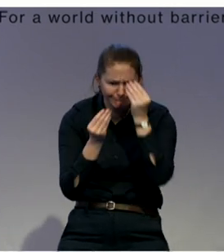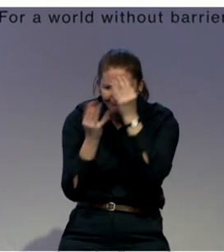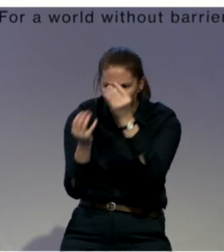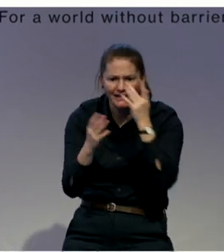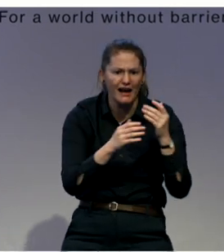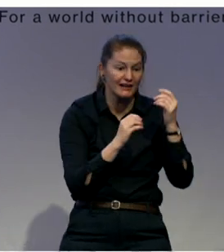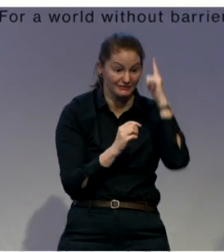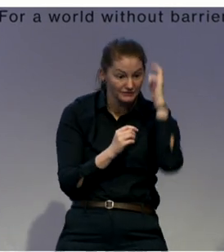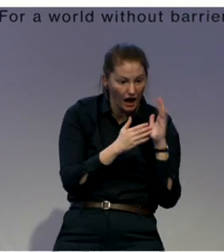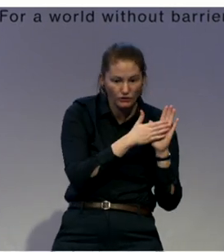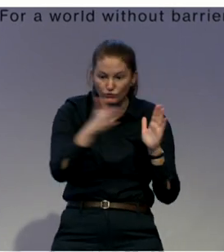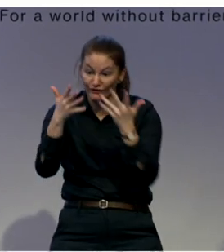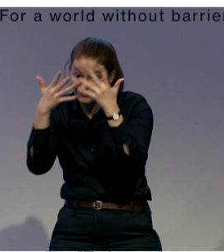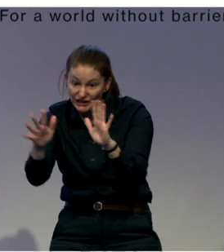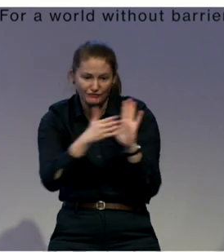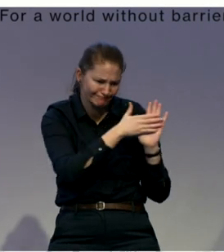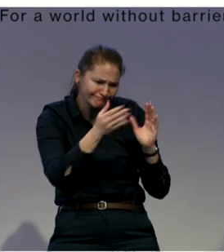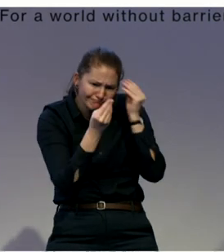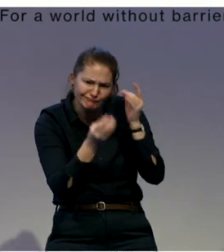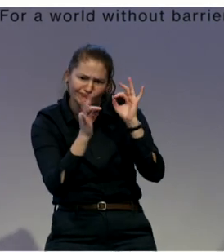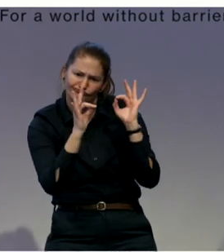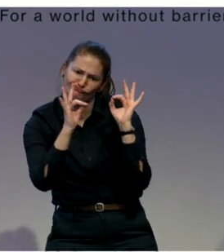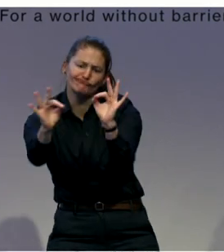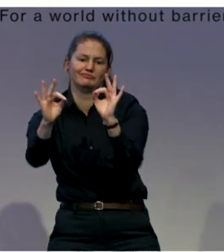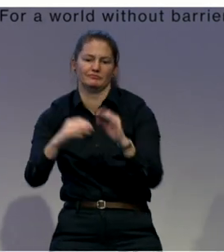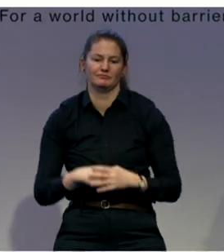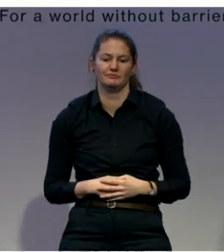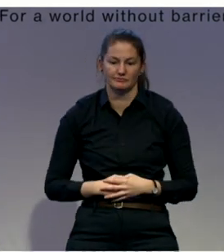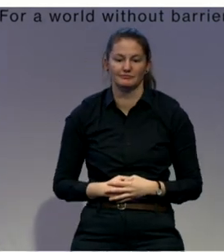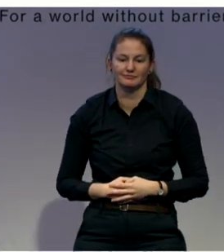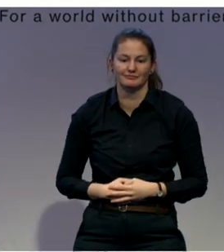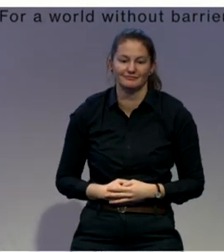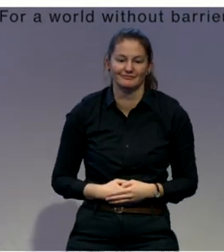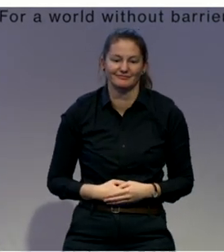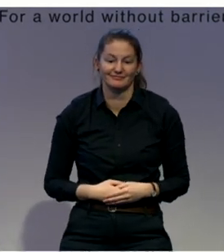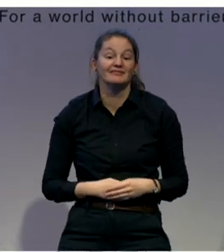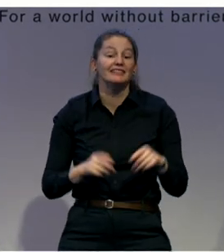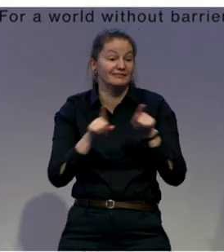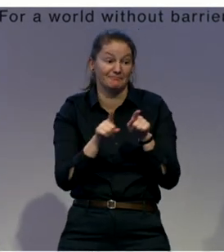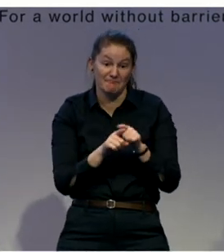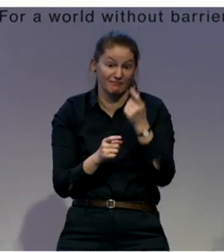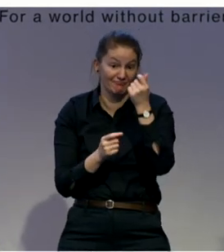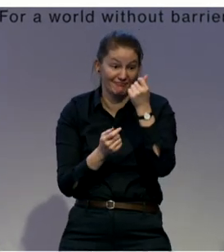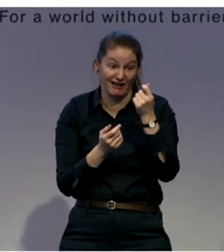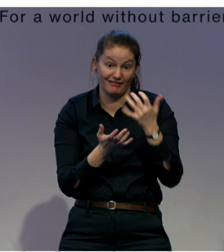it could save even money, it could reduce